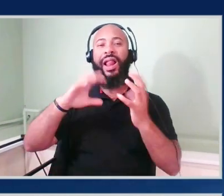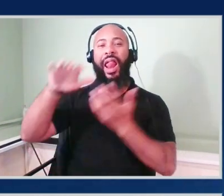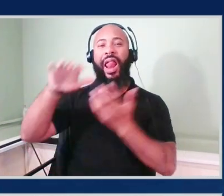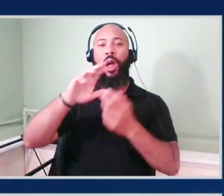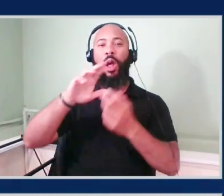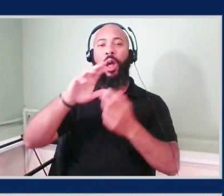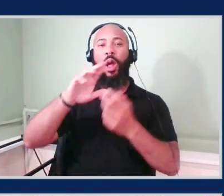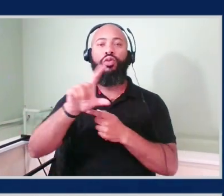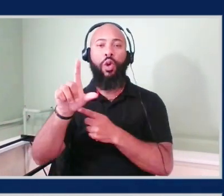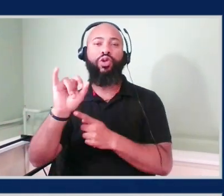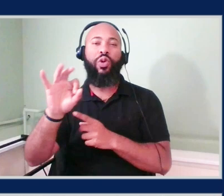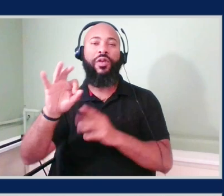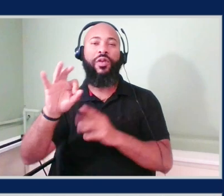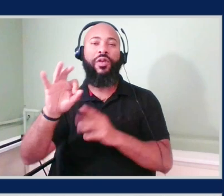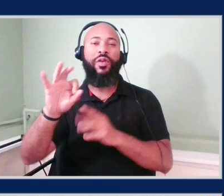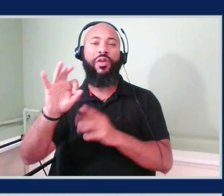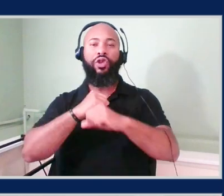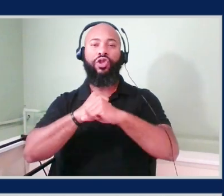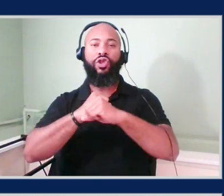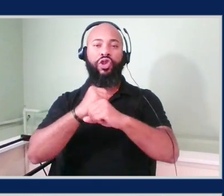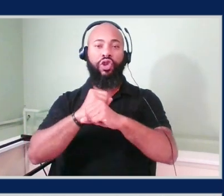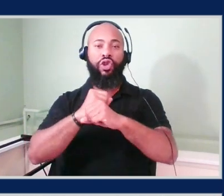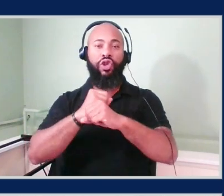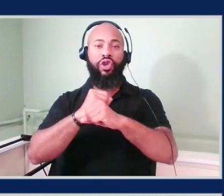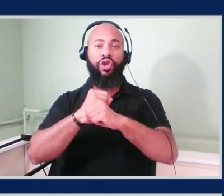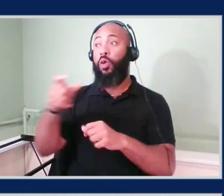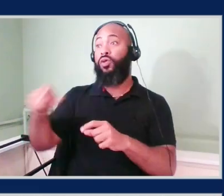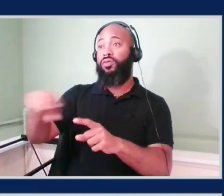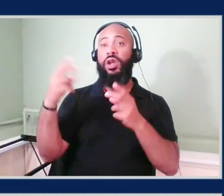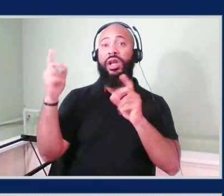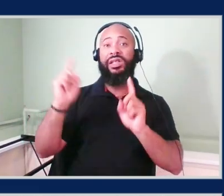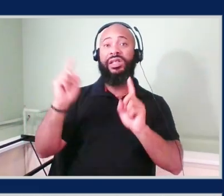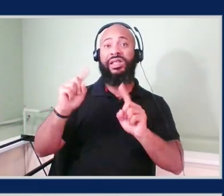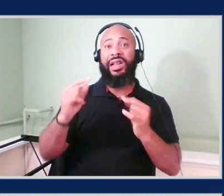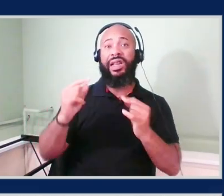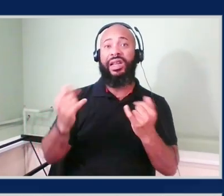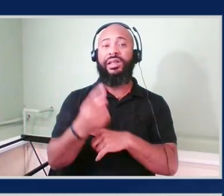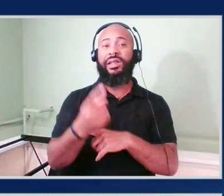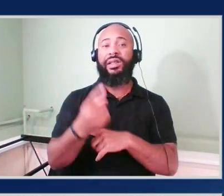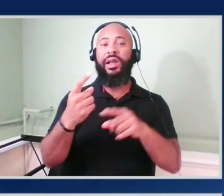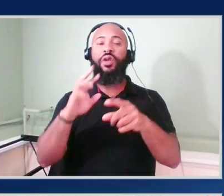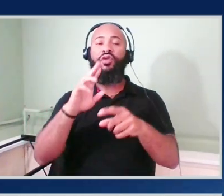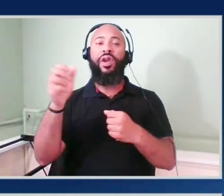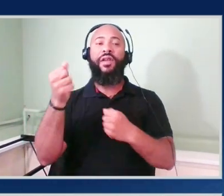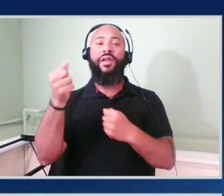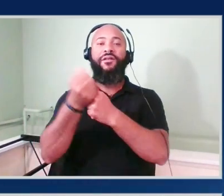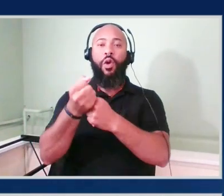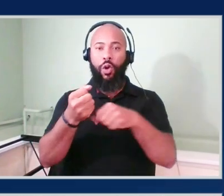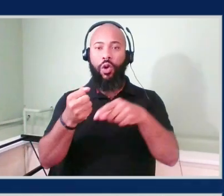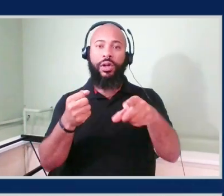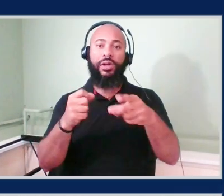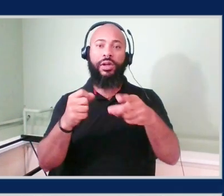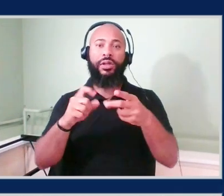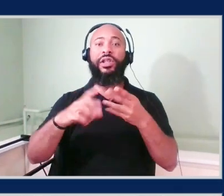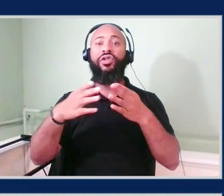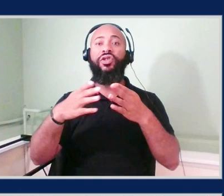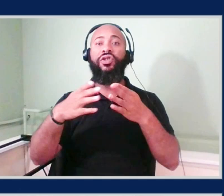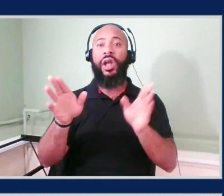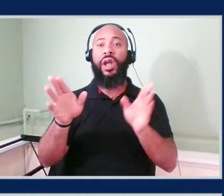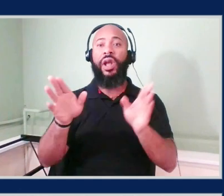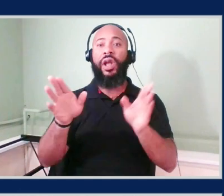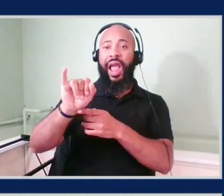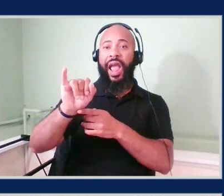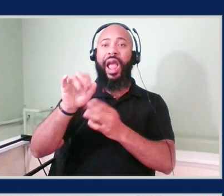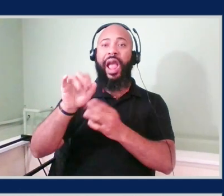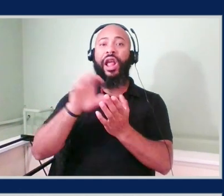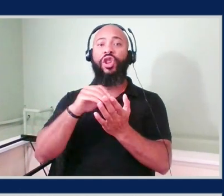most of our friends attending Reinforce are, or you can say learn by product domain, generative AI, machine learning, and AI. But if we scroll down,